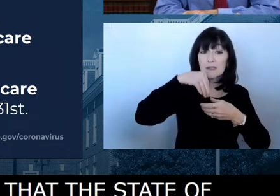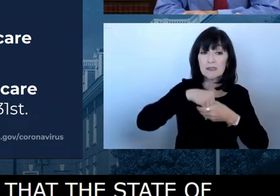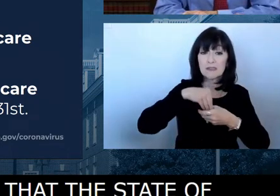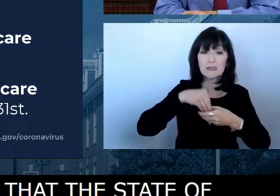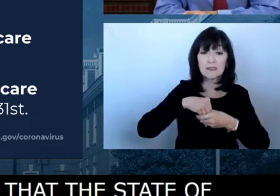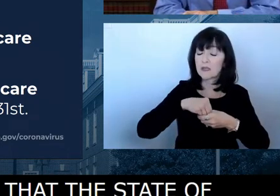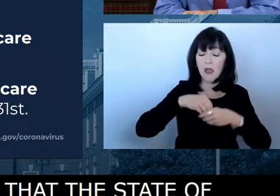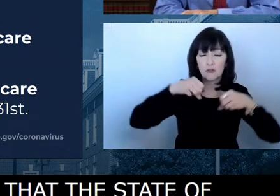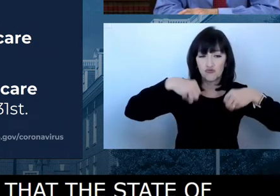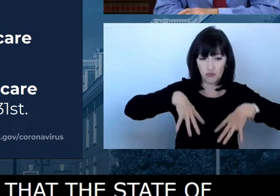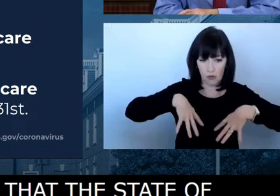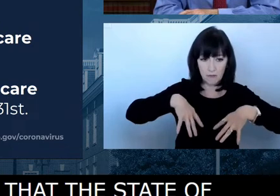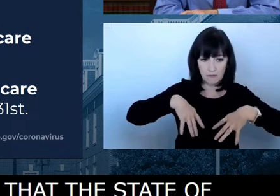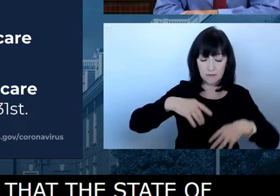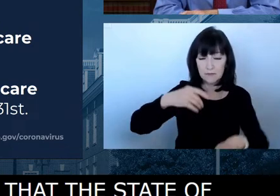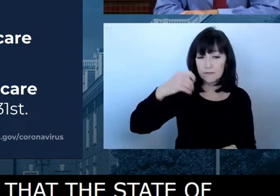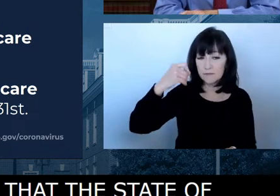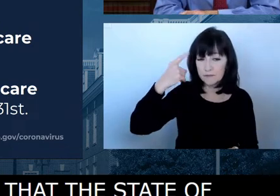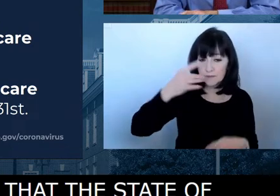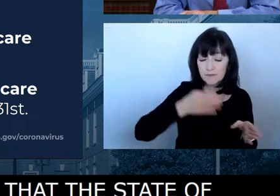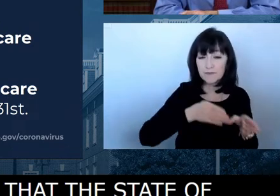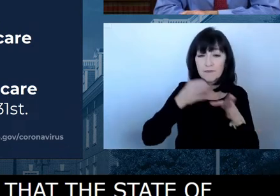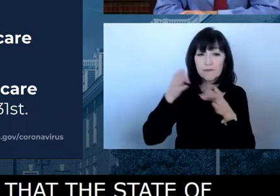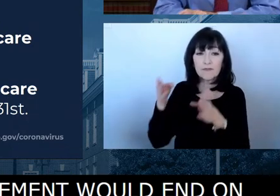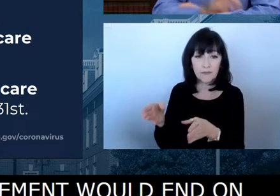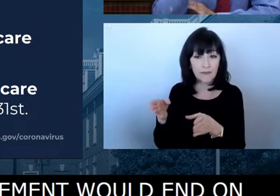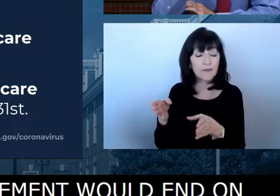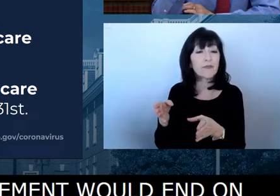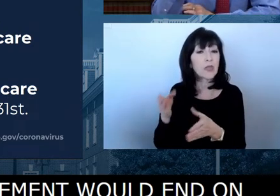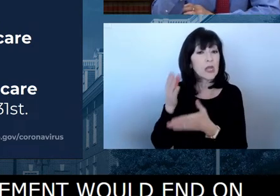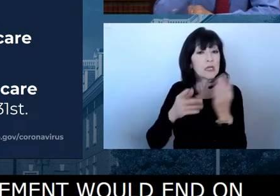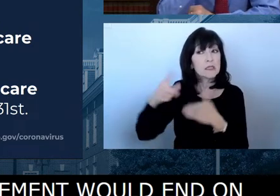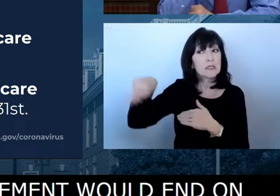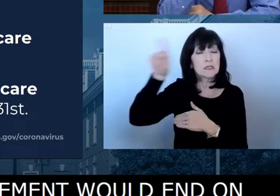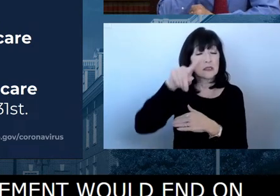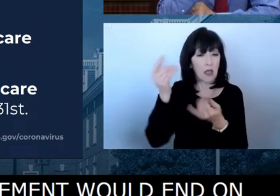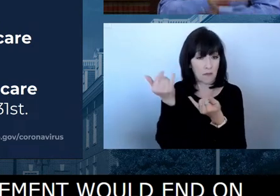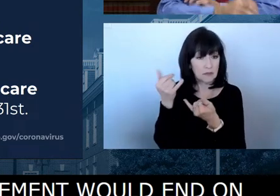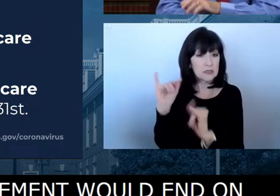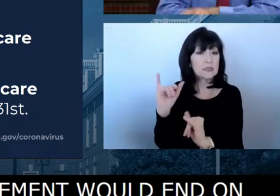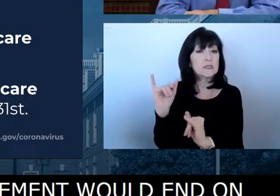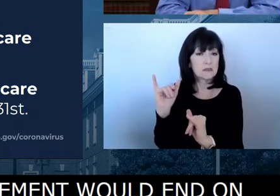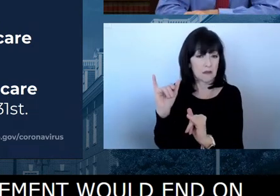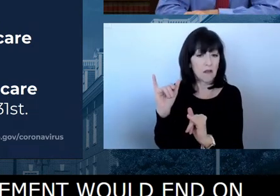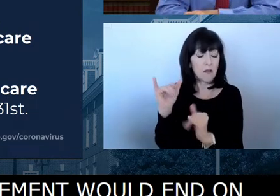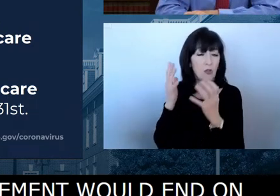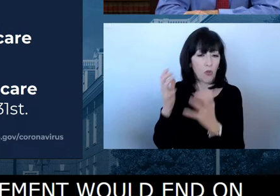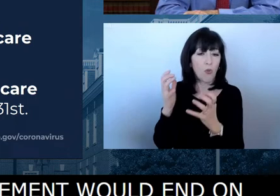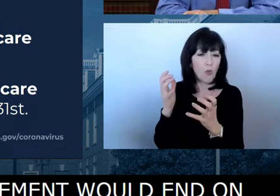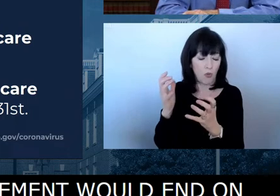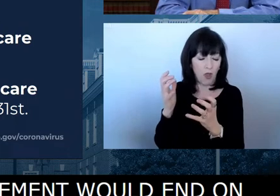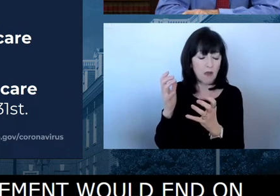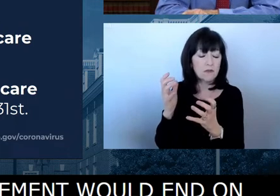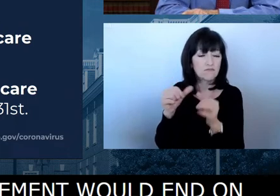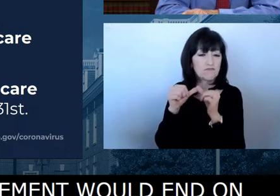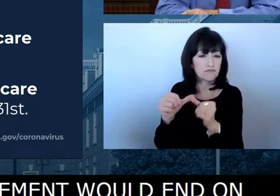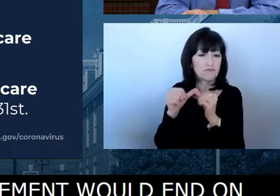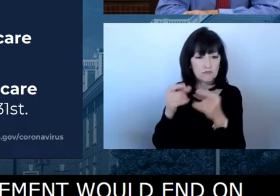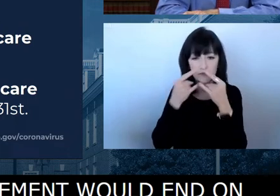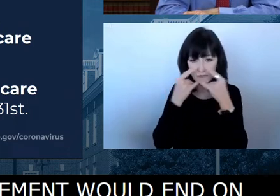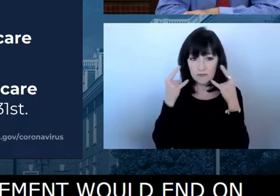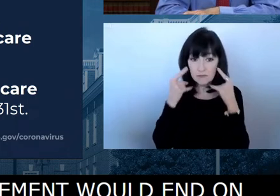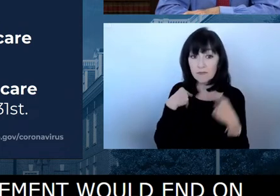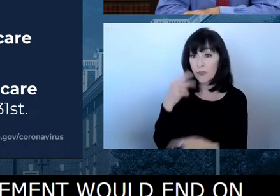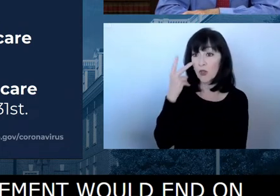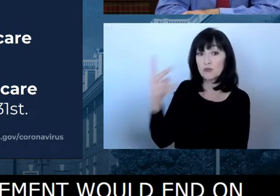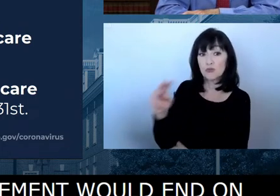own policies. I noticed as I went into my Wawa this morning that they had a sign on the door that recommended use of